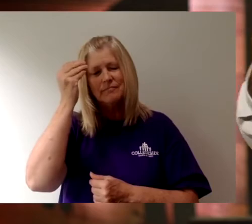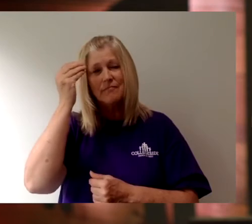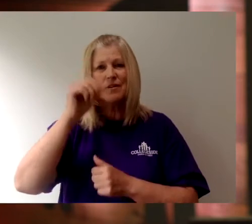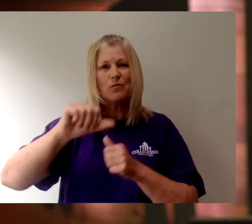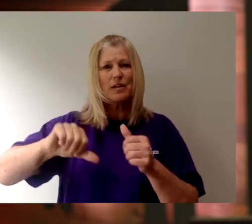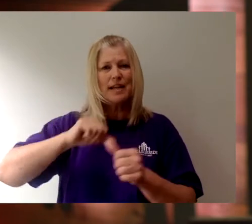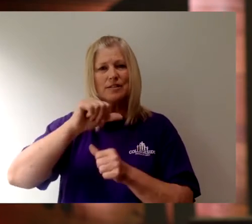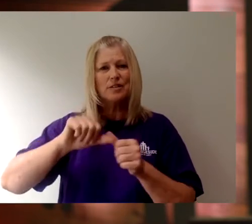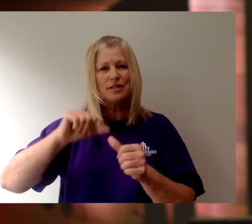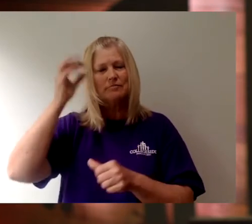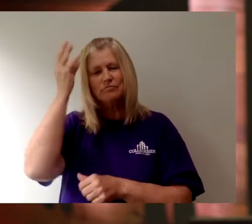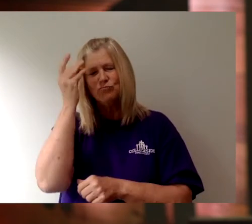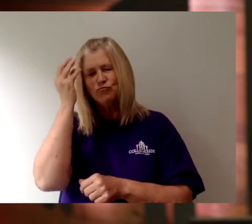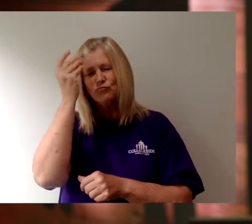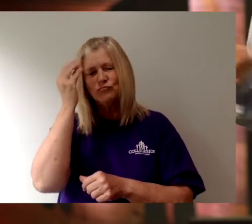Relationally.